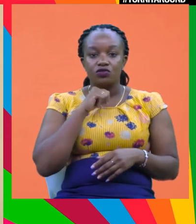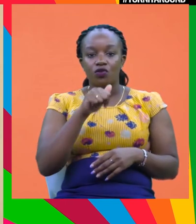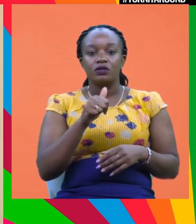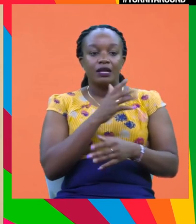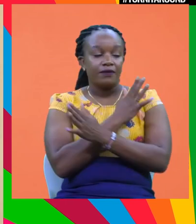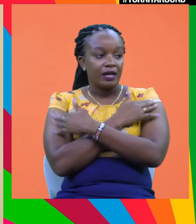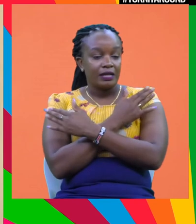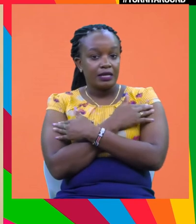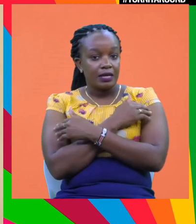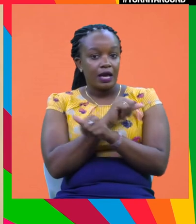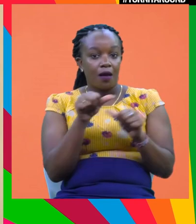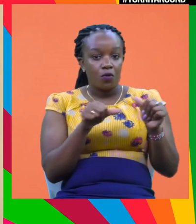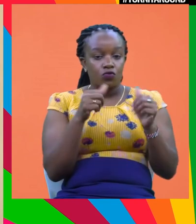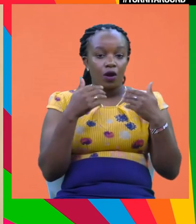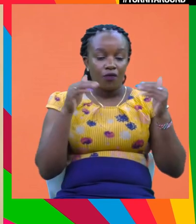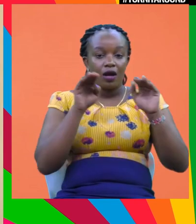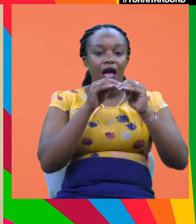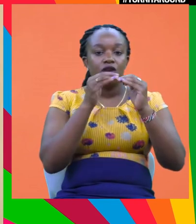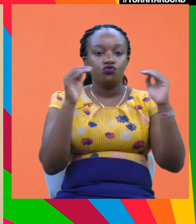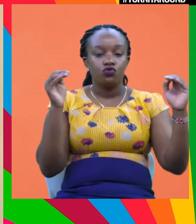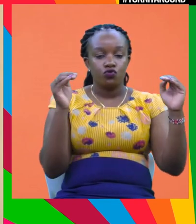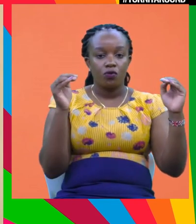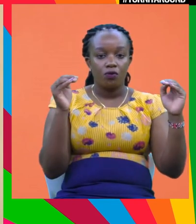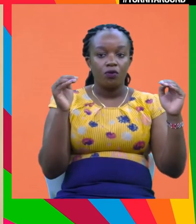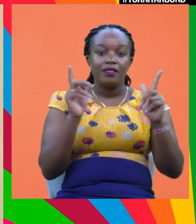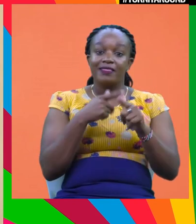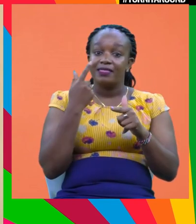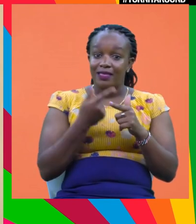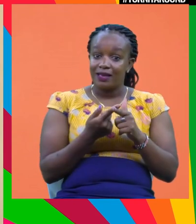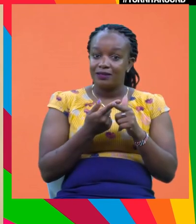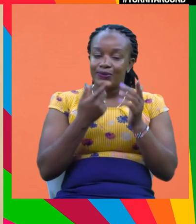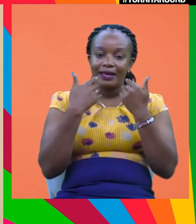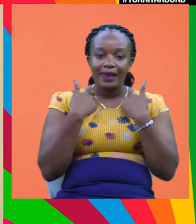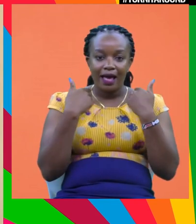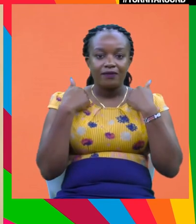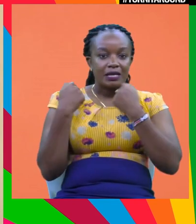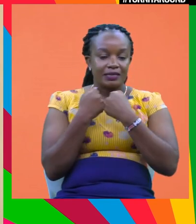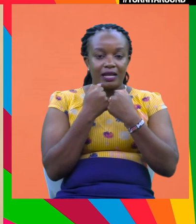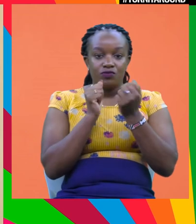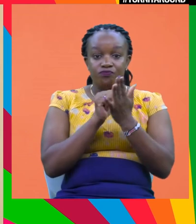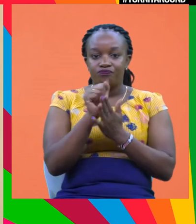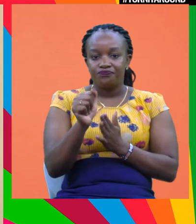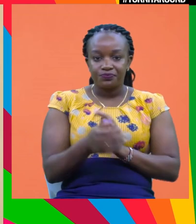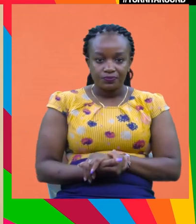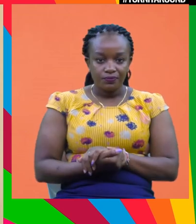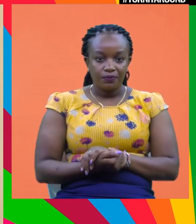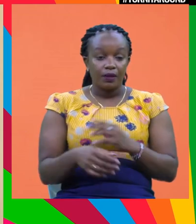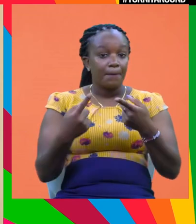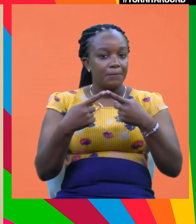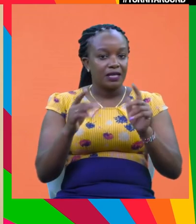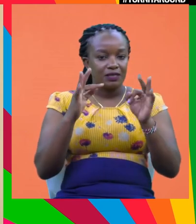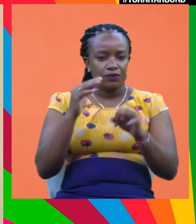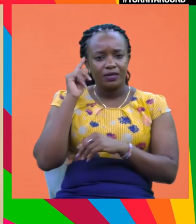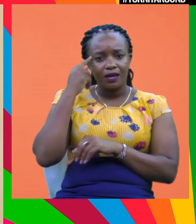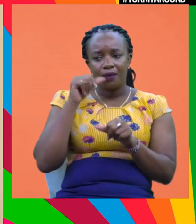friendly towards about carbon neutral, uh, you, you won't buy their products. So that's a, that's a, a real risk. But